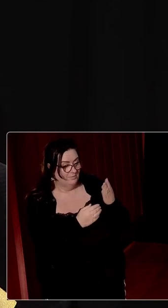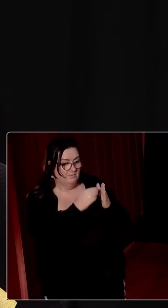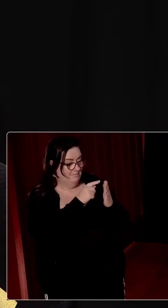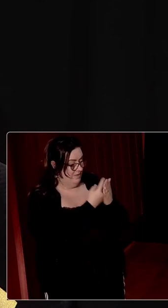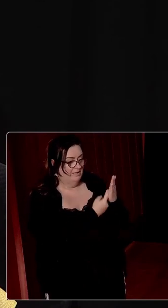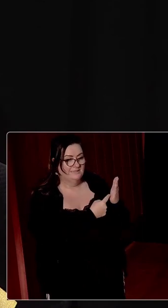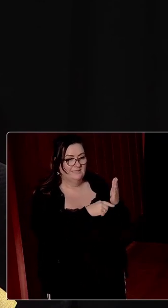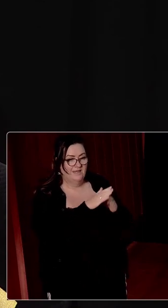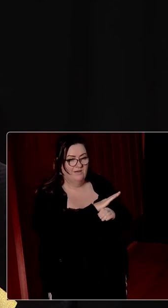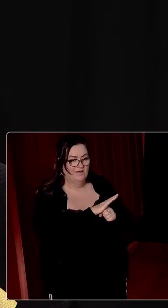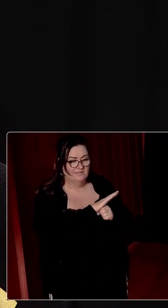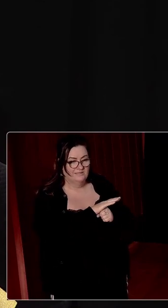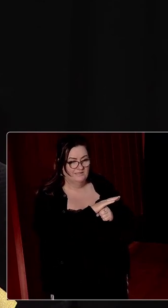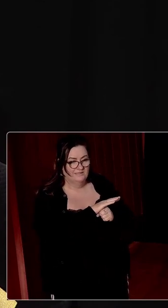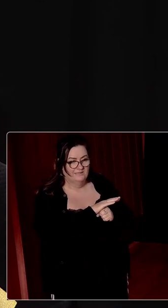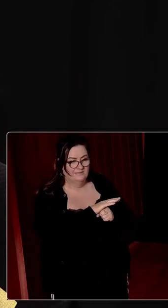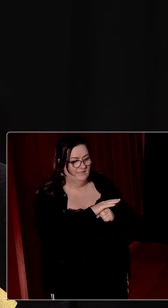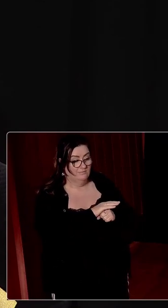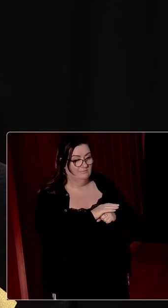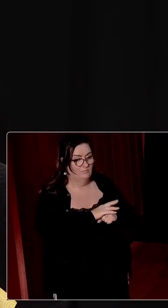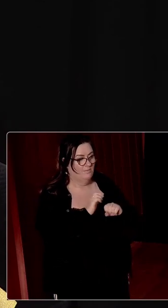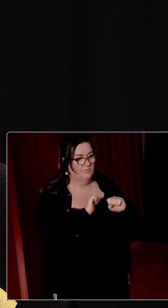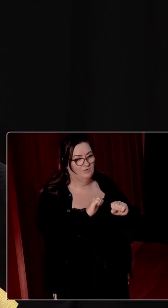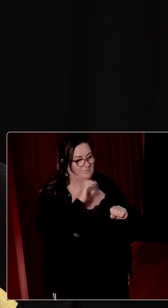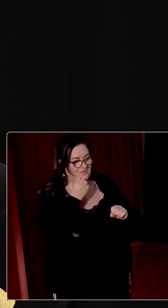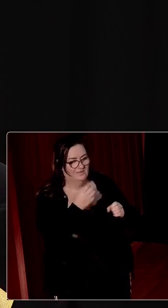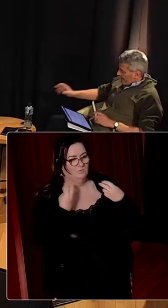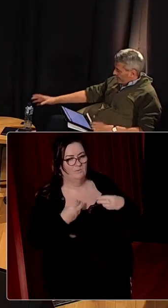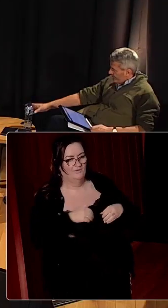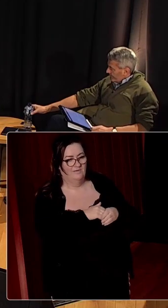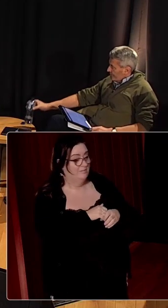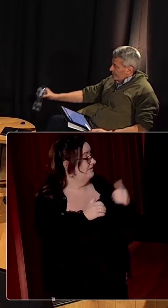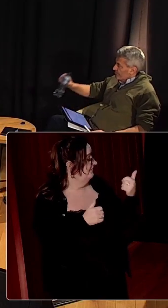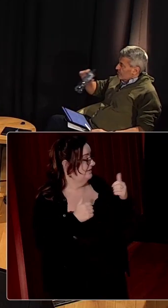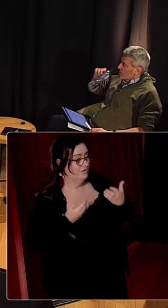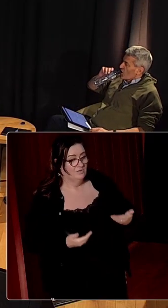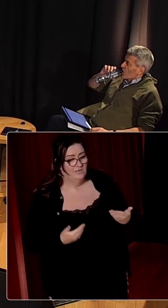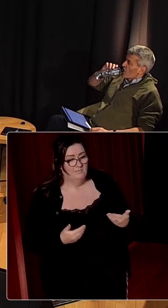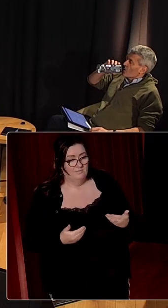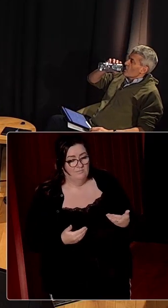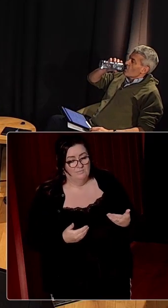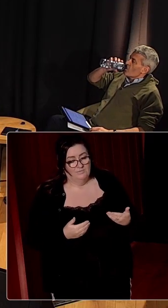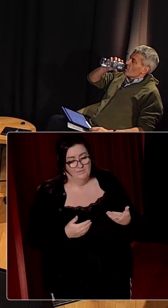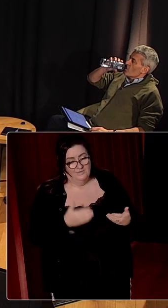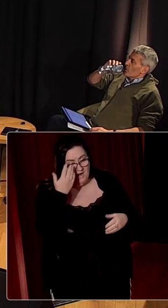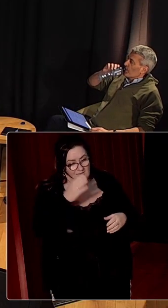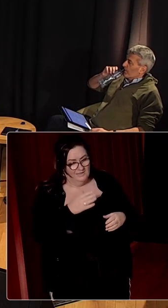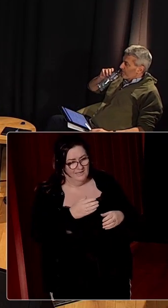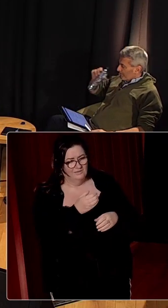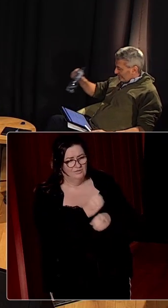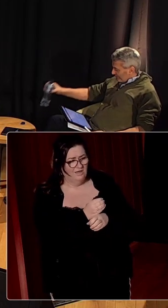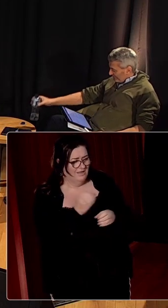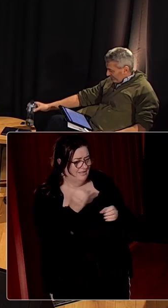policy areas as well that were not pushed to the extent that they might have been. But even in contemporary Ireland, childcare. It's a